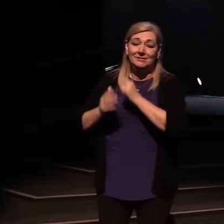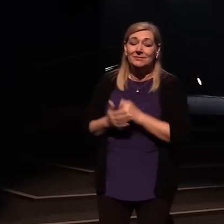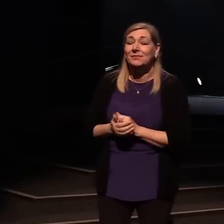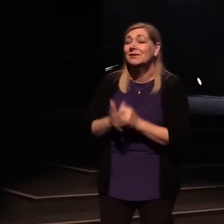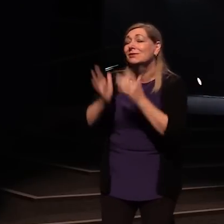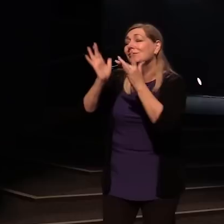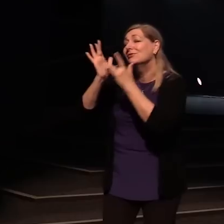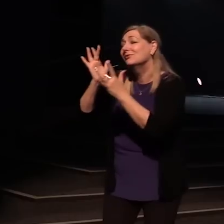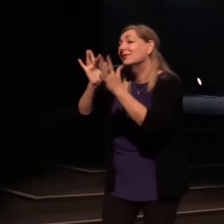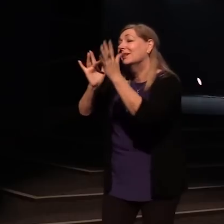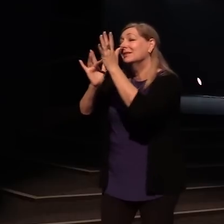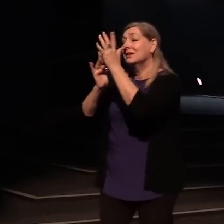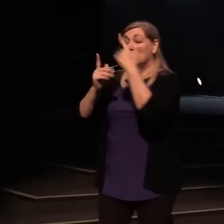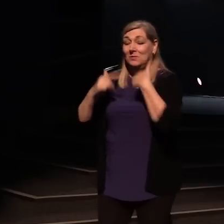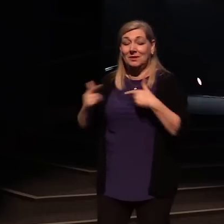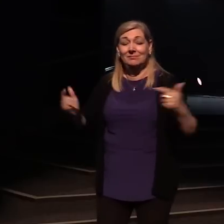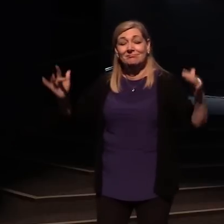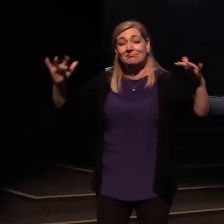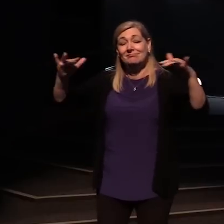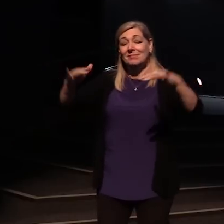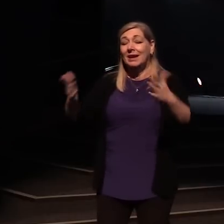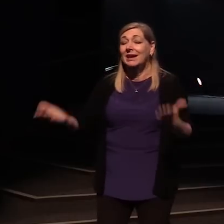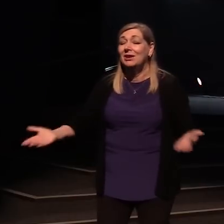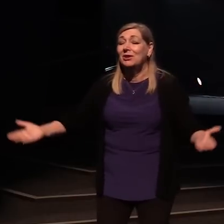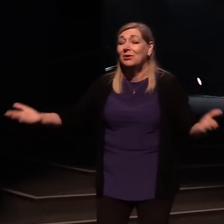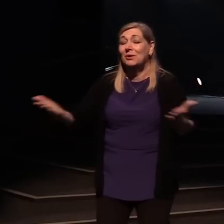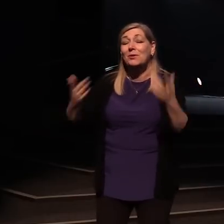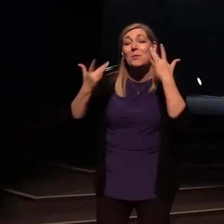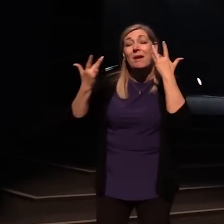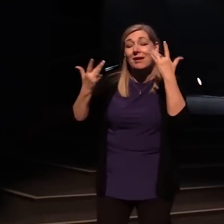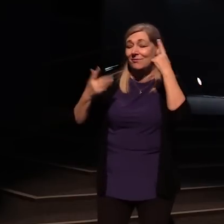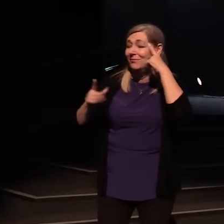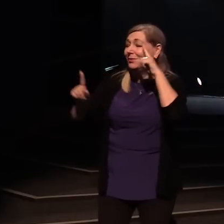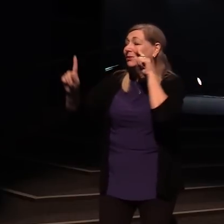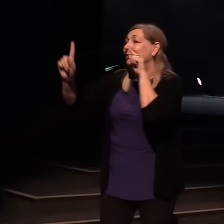Jesus, we are here, we're here for you.